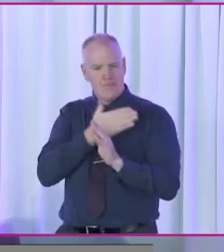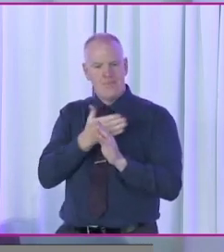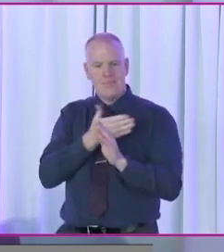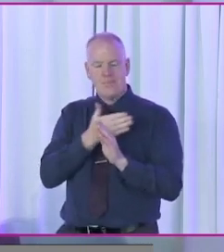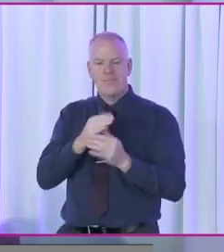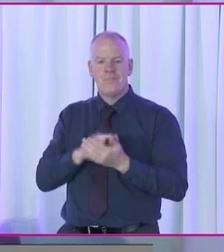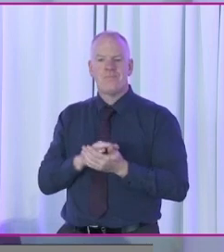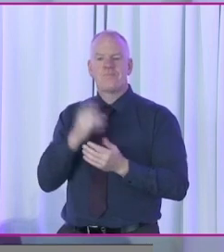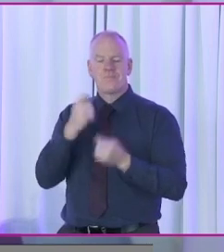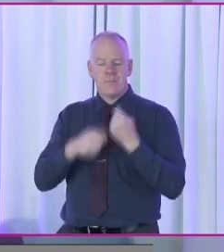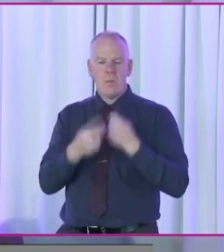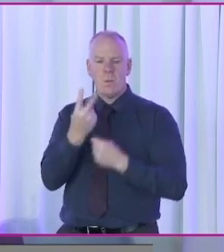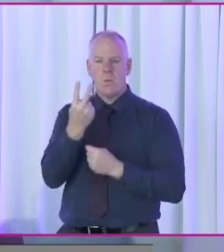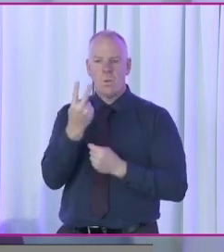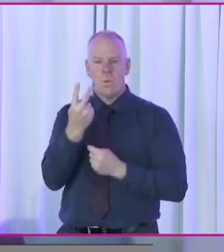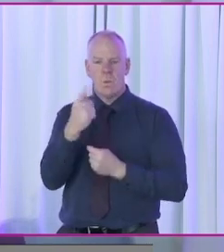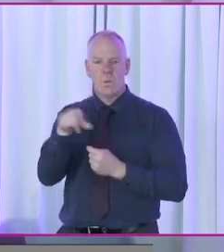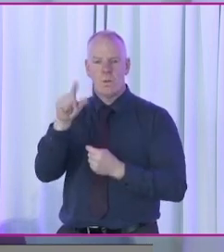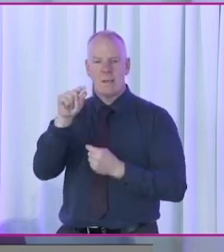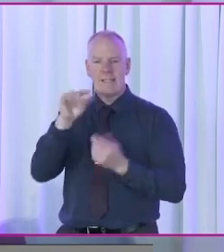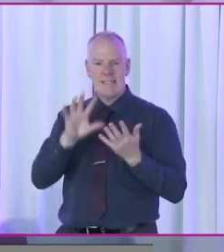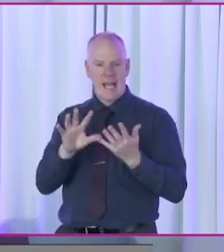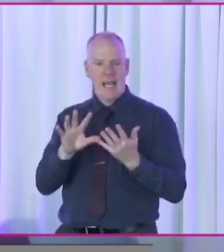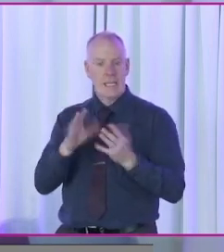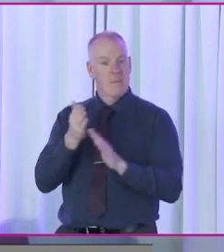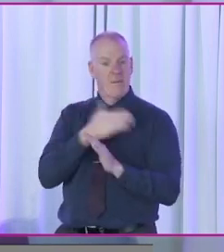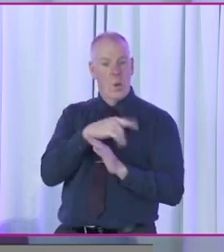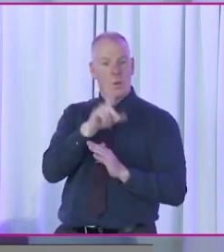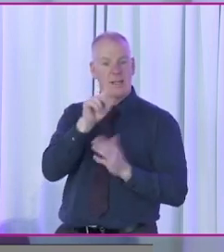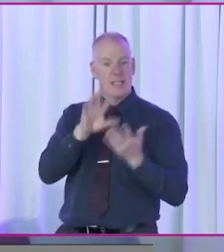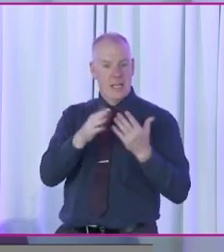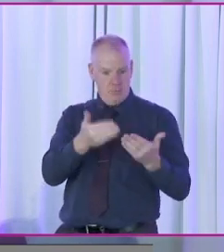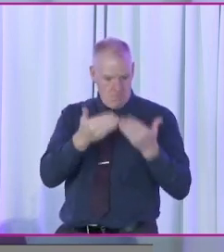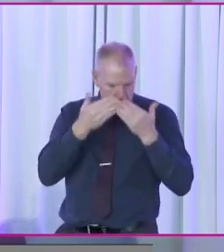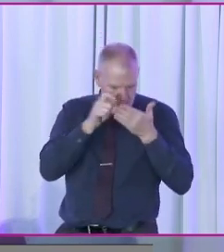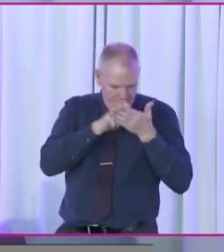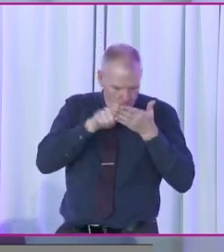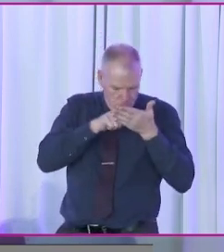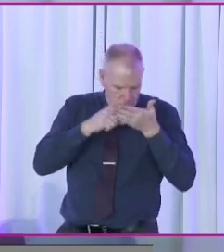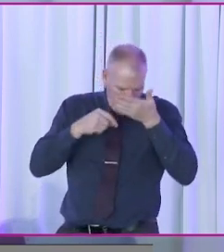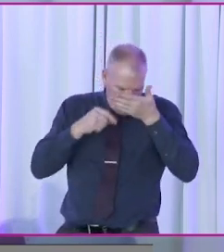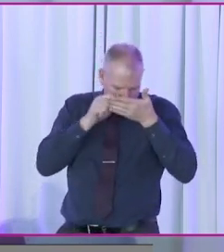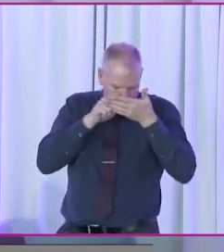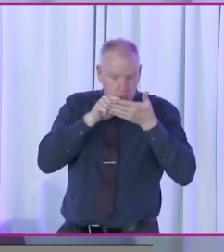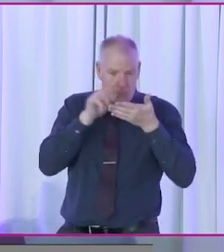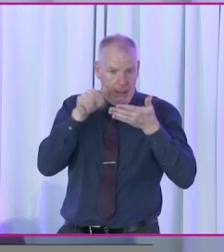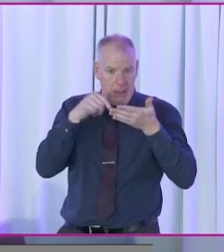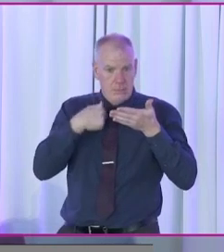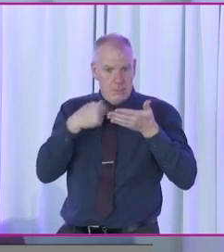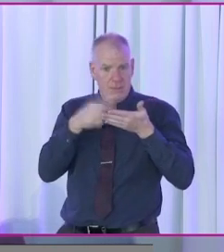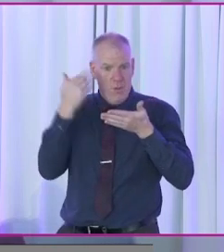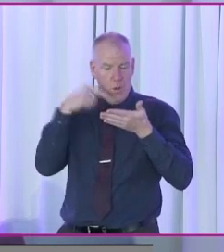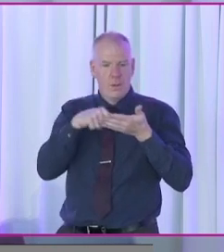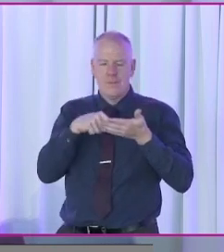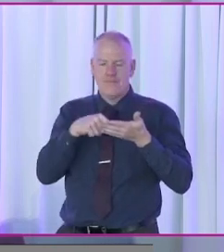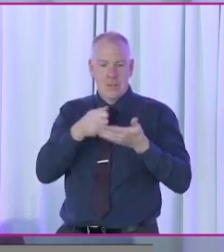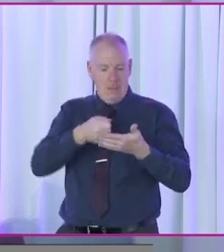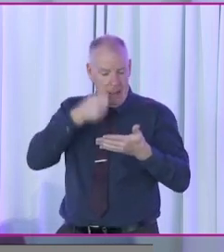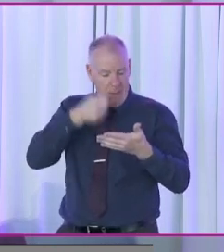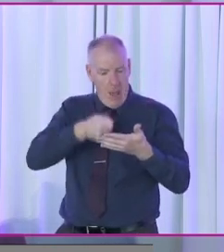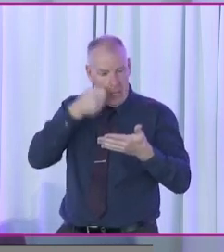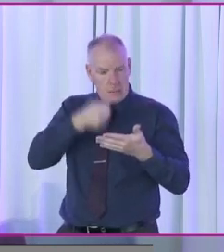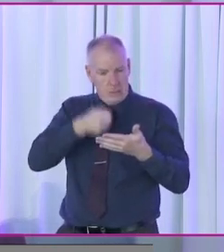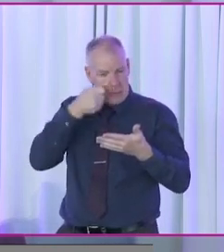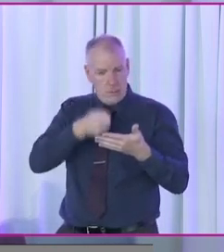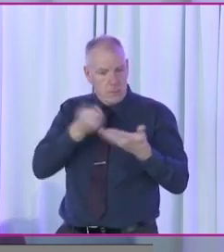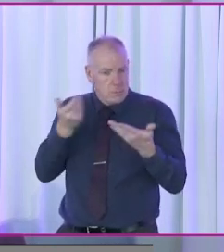anyway, 2010, I used to be able to vote close up with the thing, with the ballot paper, et cetera, magnifying glass and